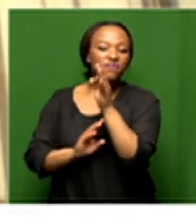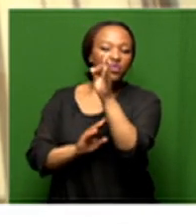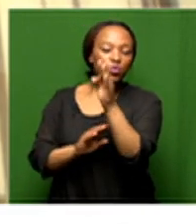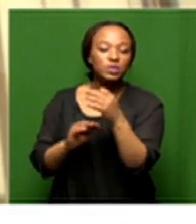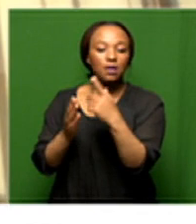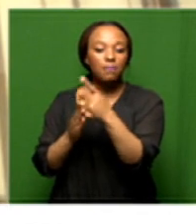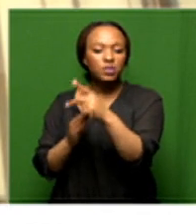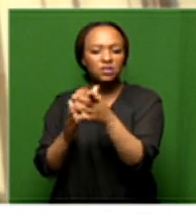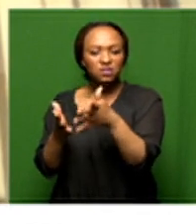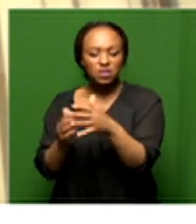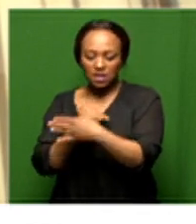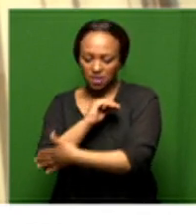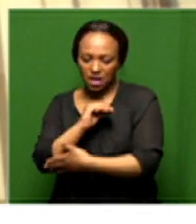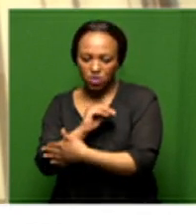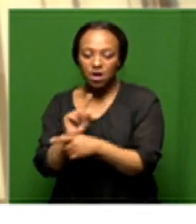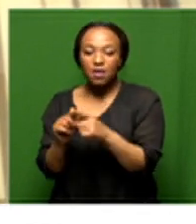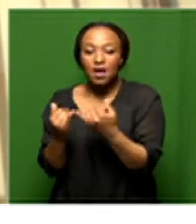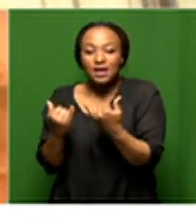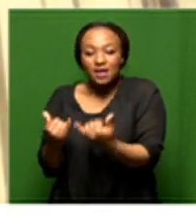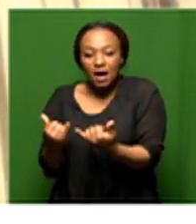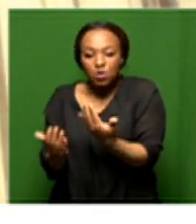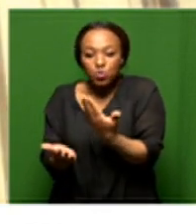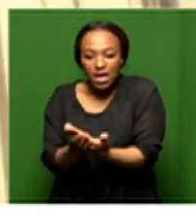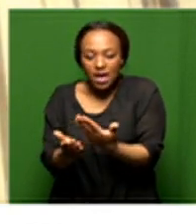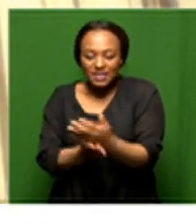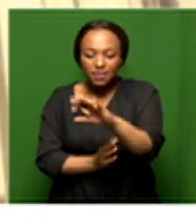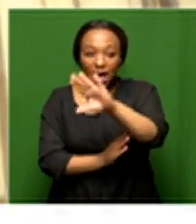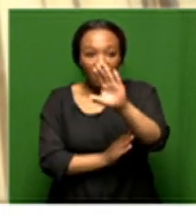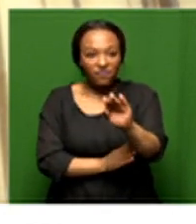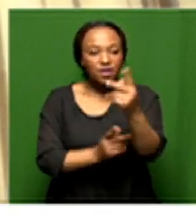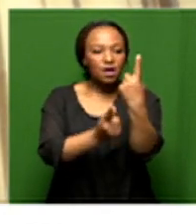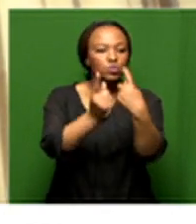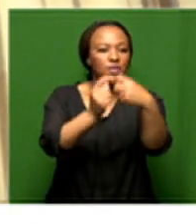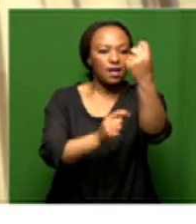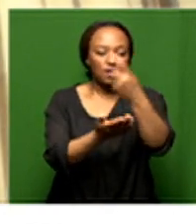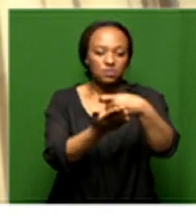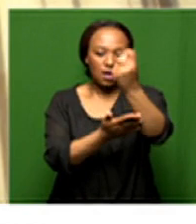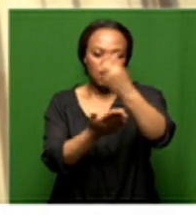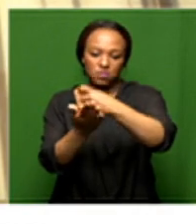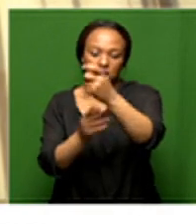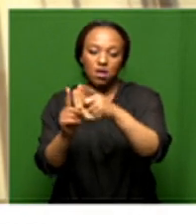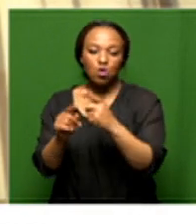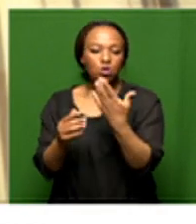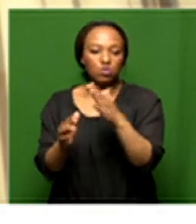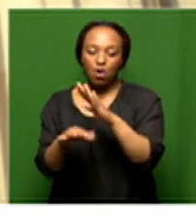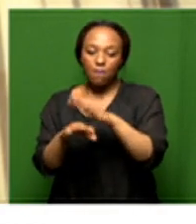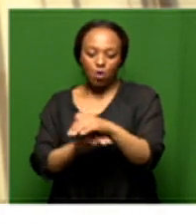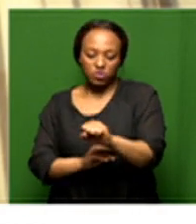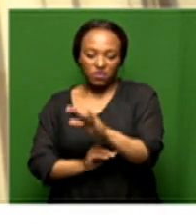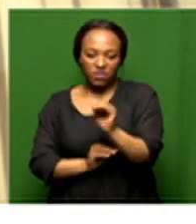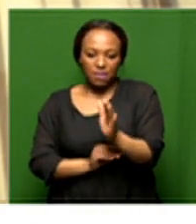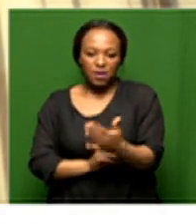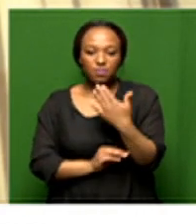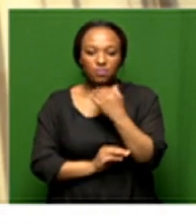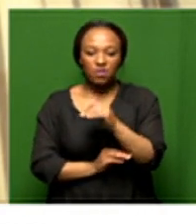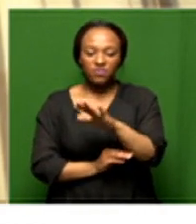that we are announcing in the country you are now able to go into the african market so suddenly your market is not the domestic market it's not just